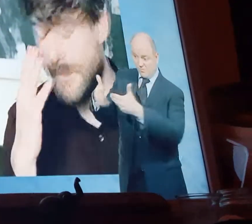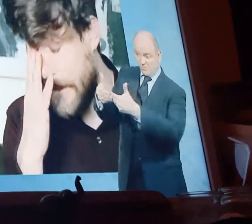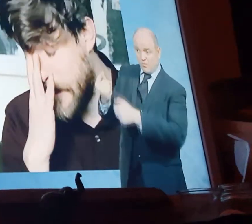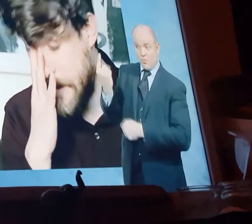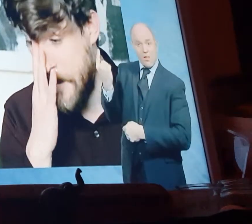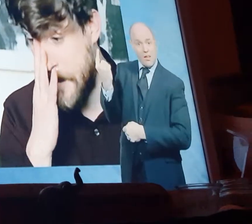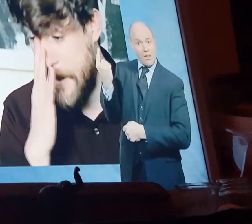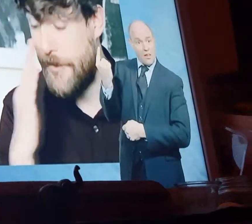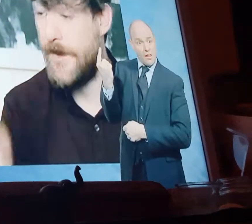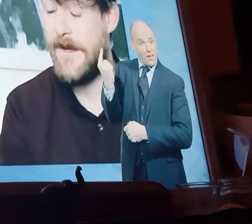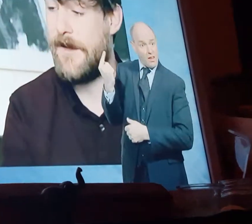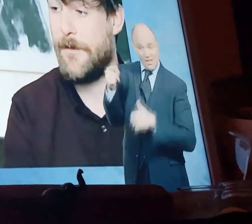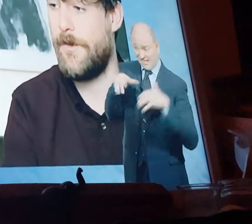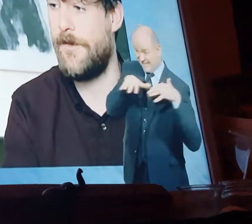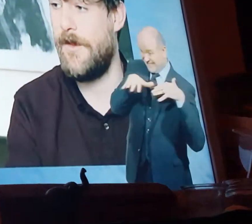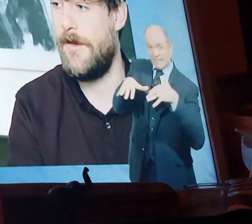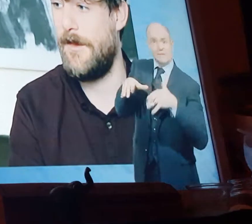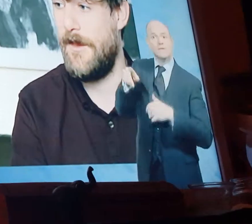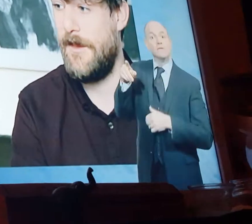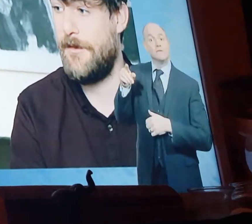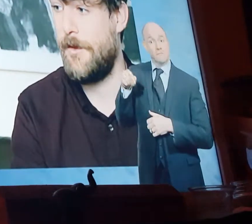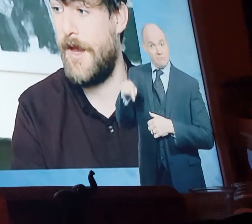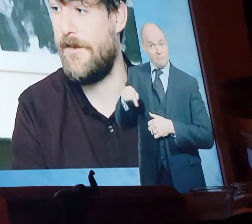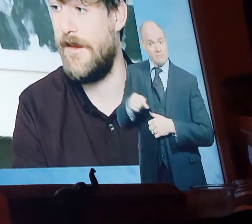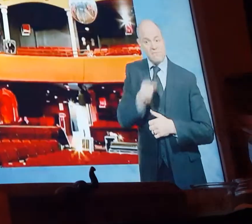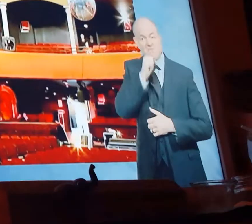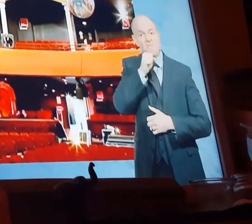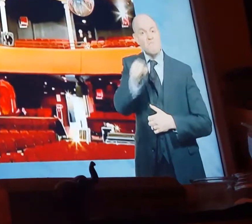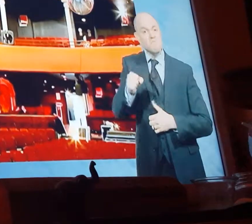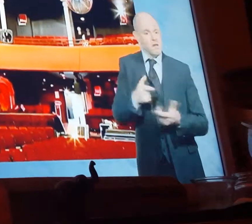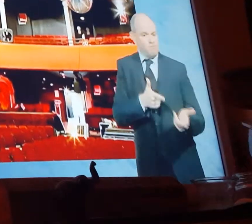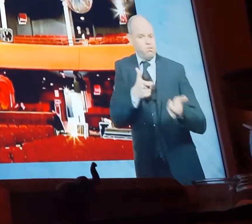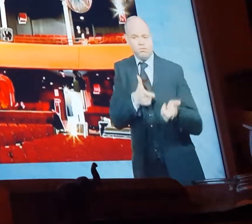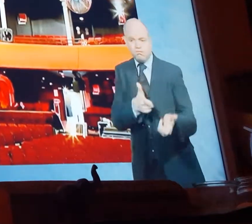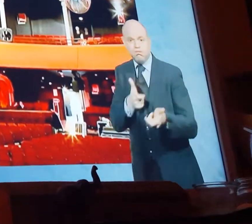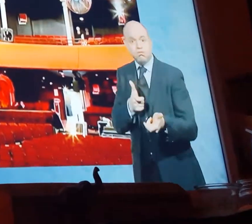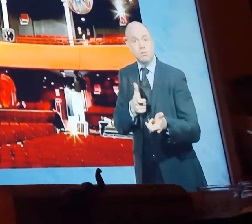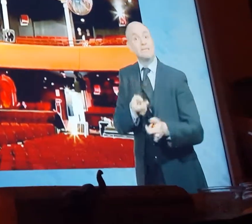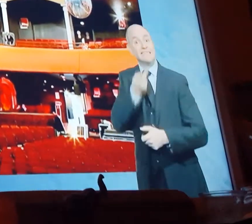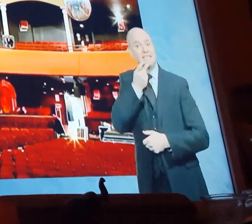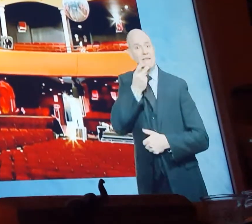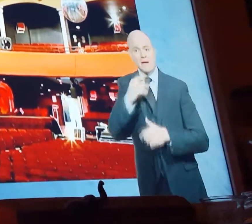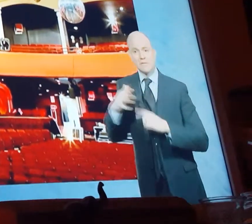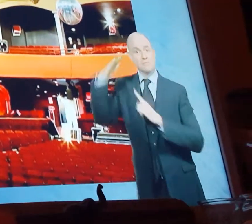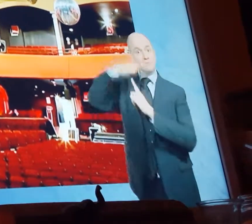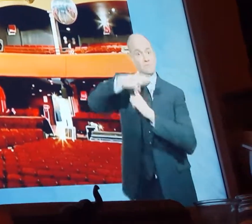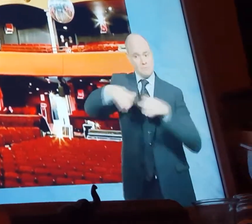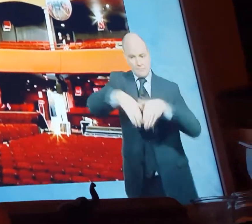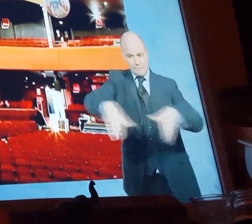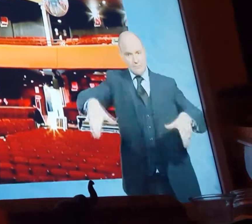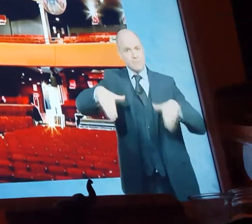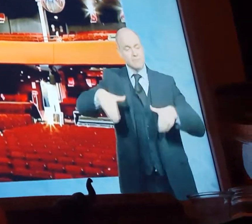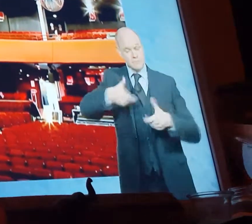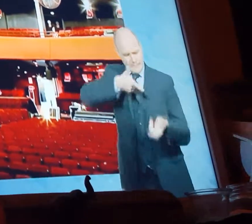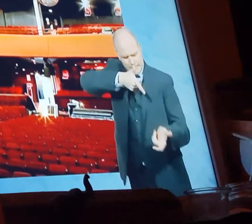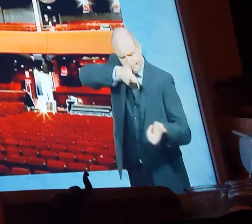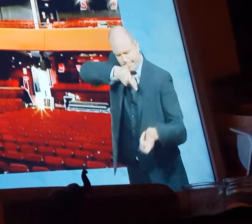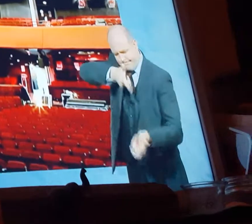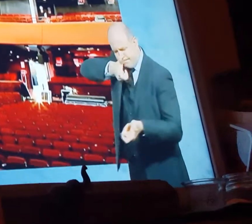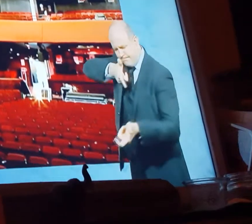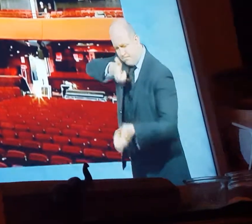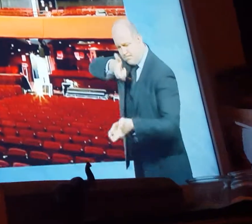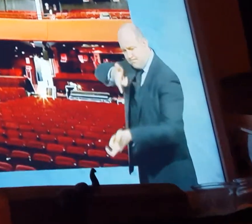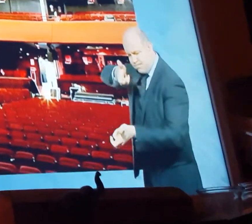get towards the small exit. A gunman makes his way up to the balcony